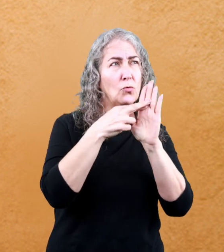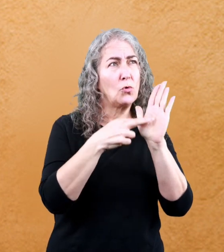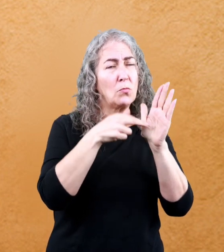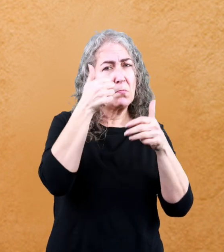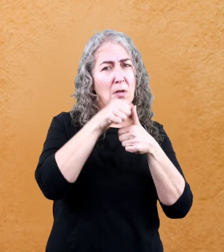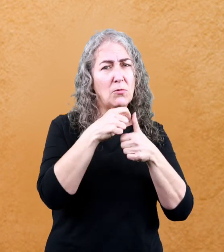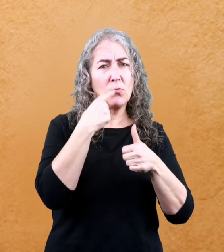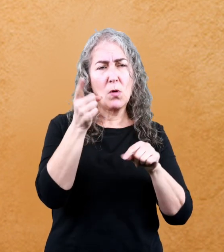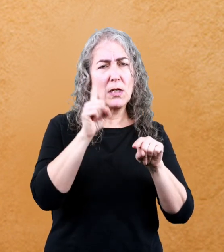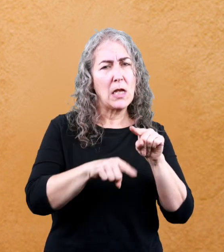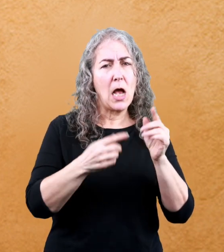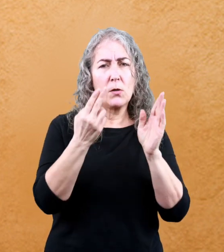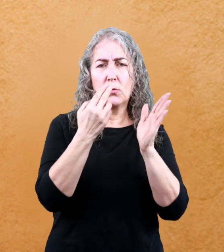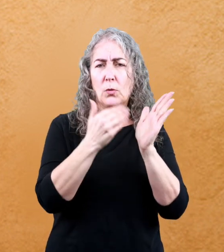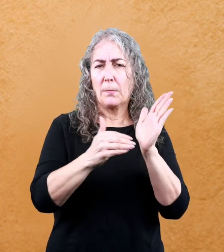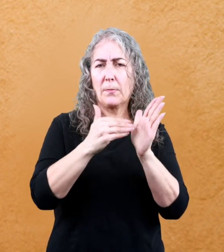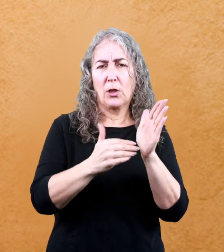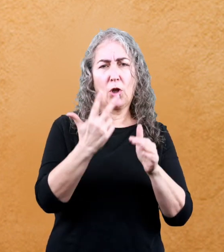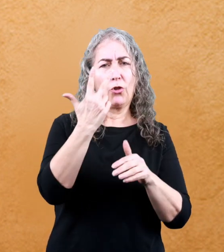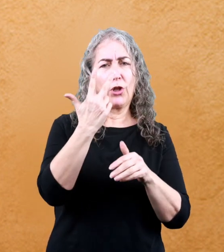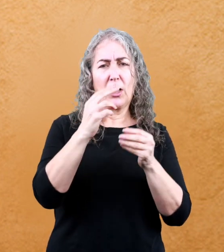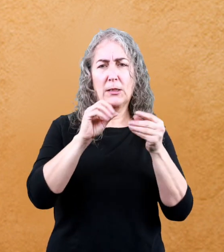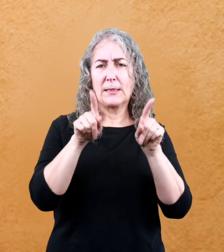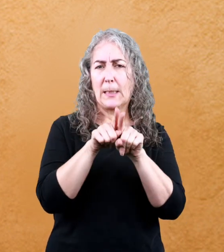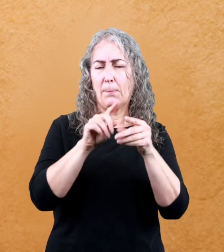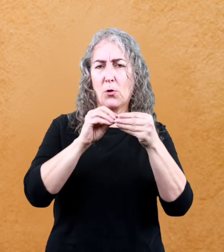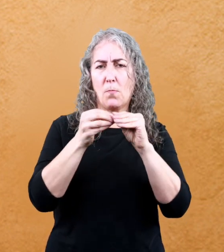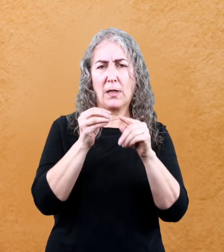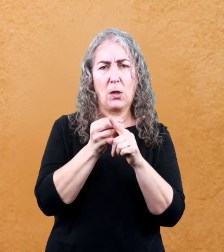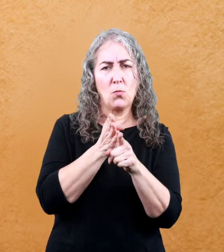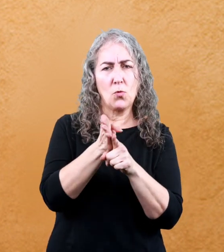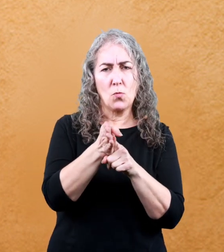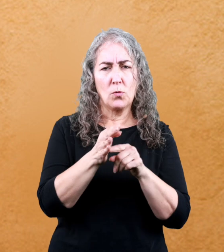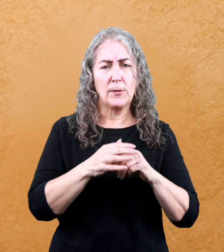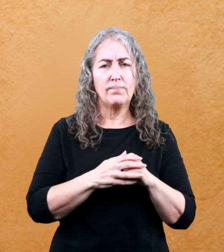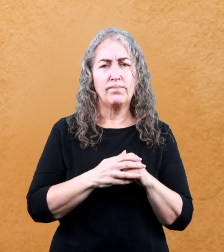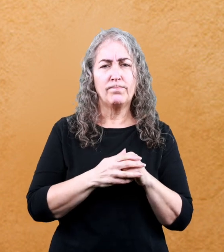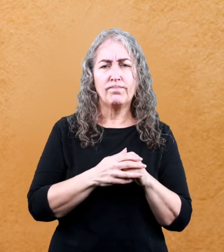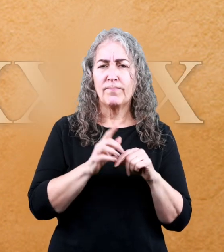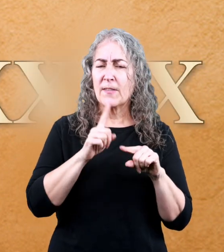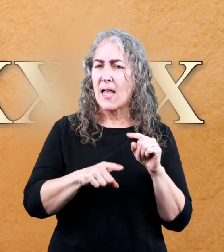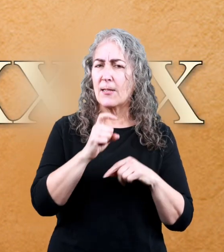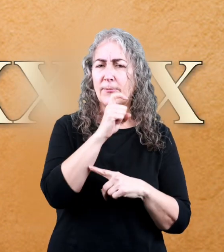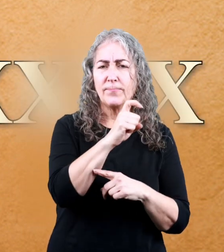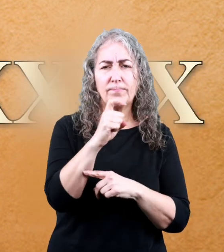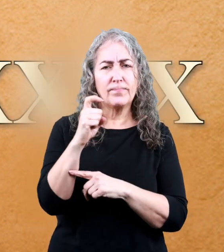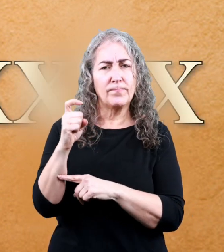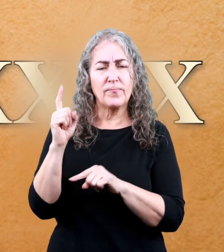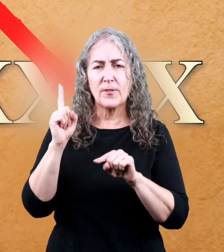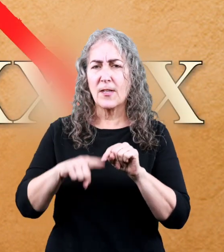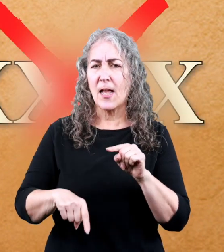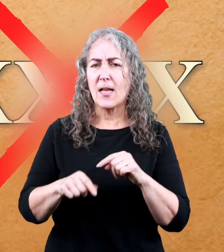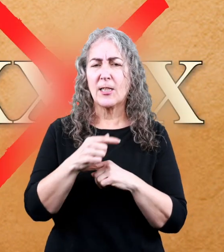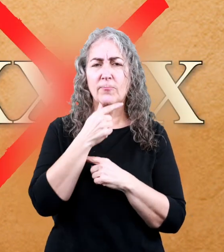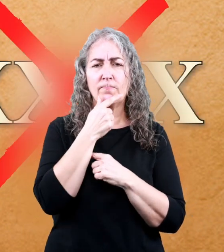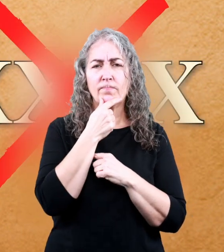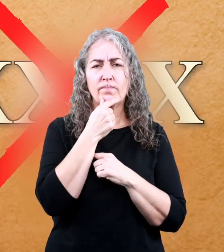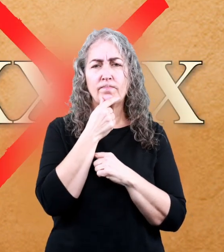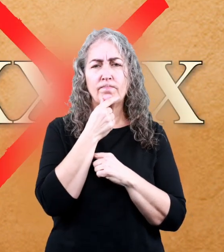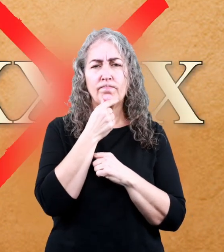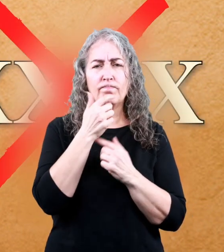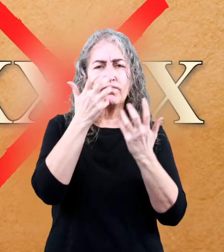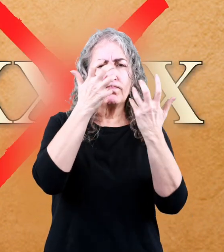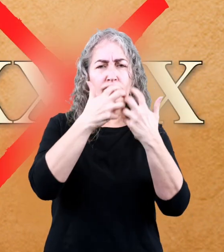The first rule told us we can't have more than three numerals in a row. So we know we can't use four